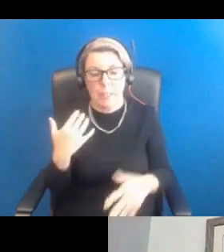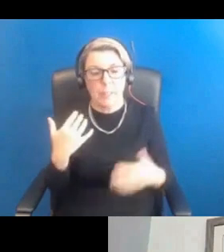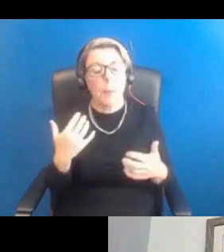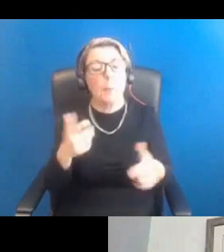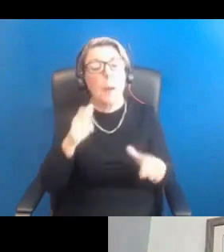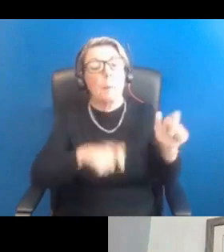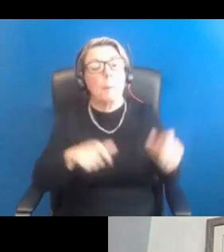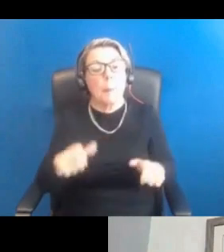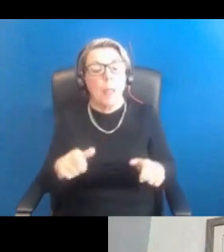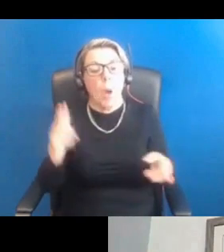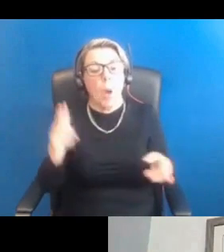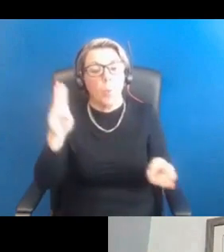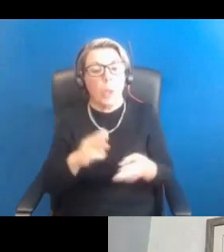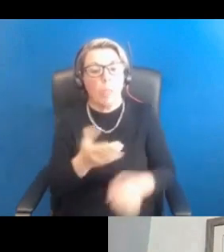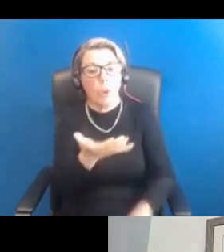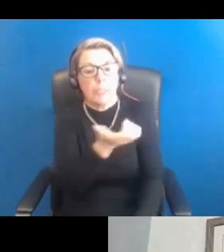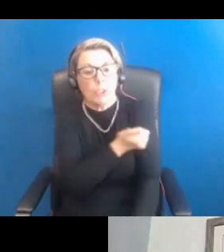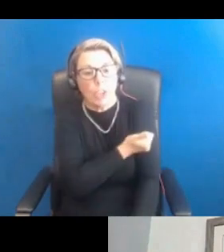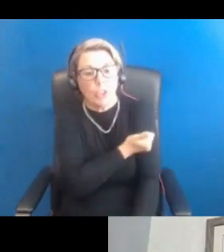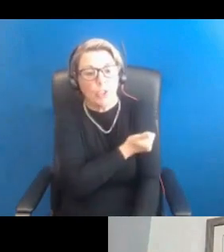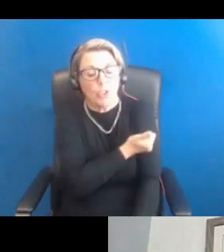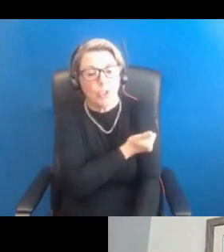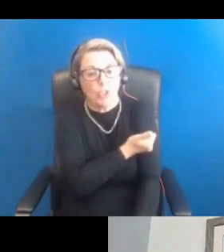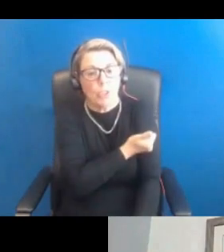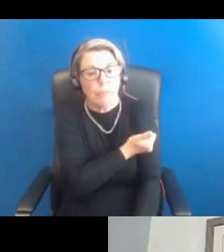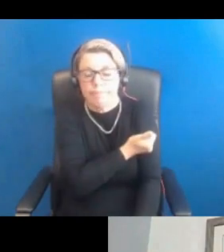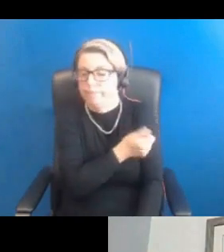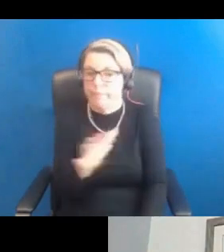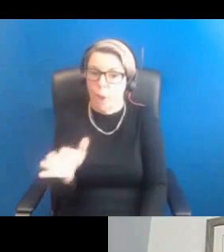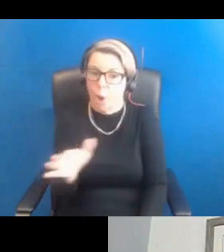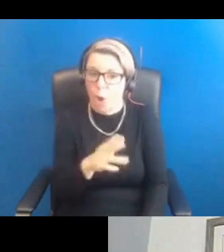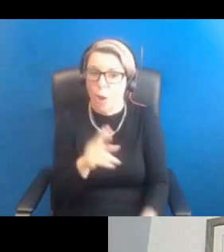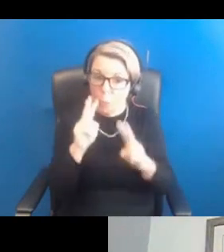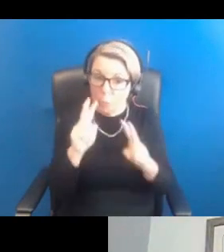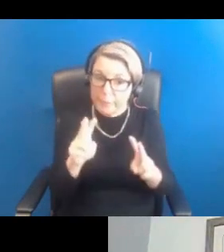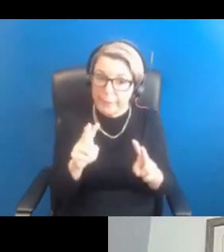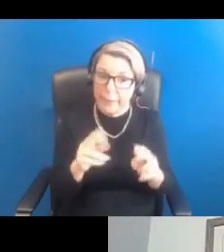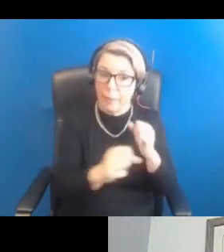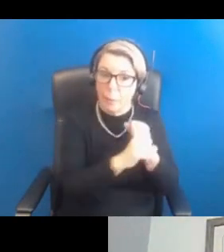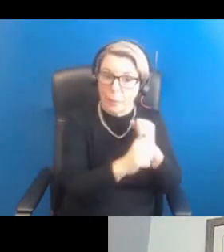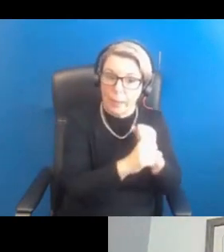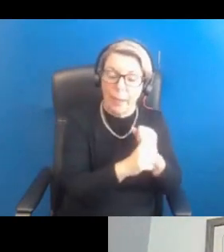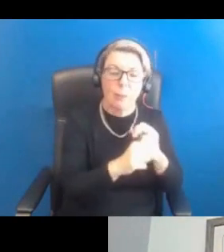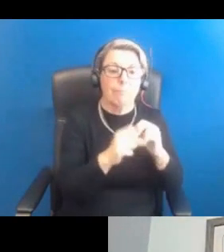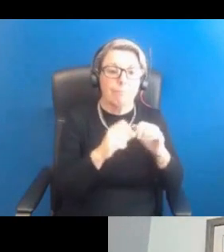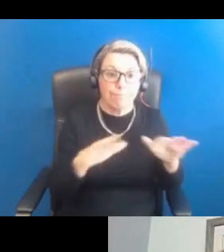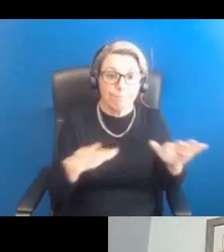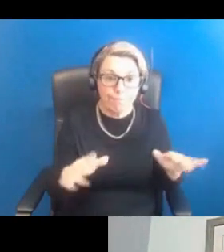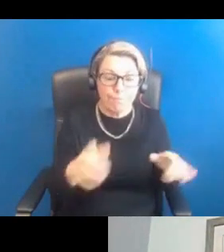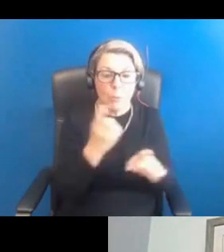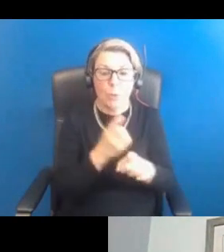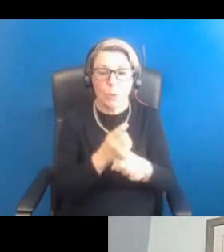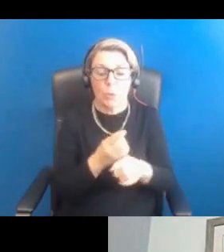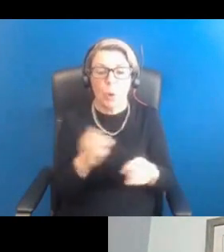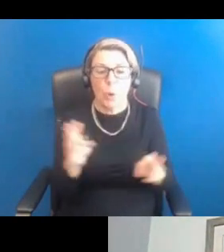injections. And these weight loss injections are all over the media, and you'll be reading lots and lots about the weight loss injections. And they do